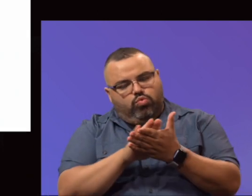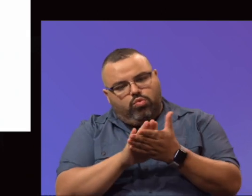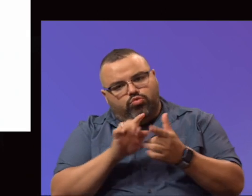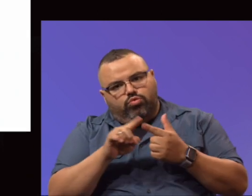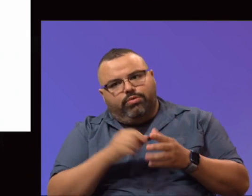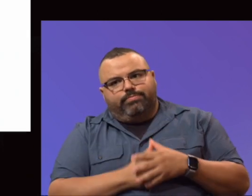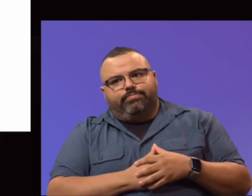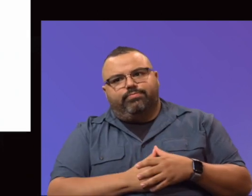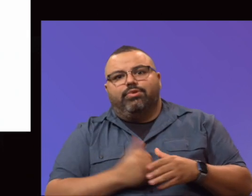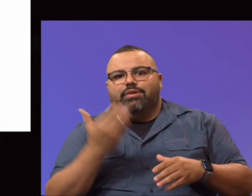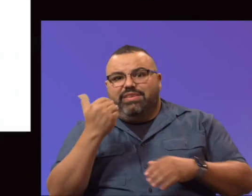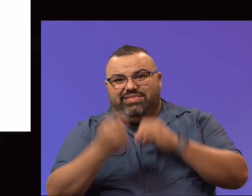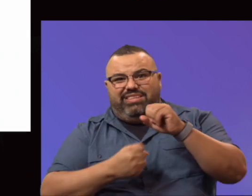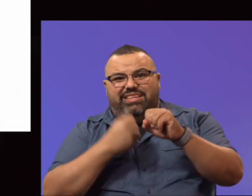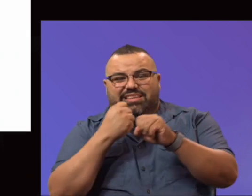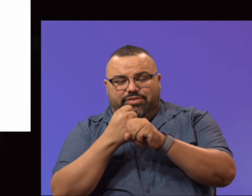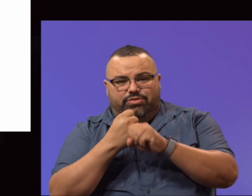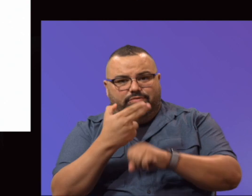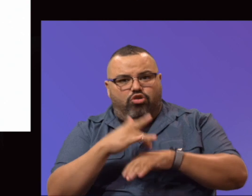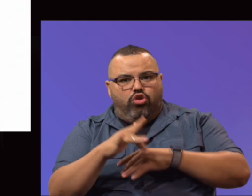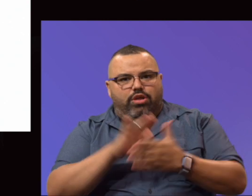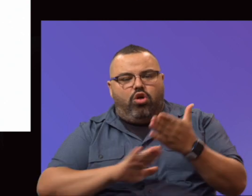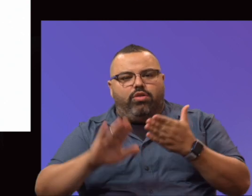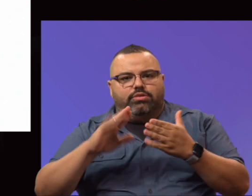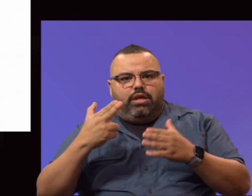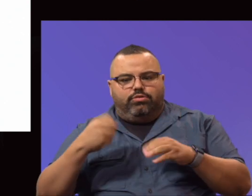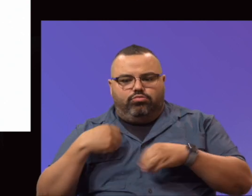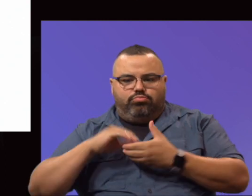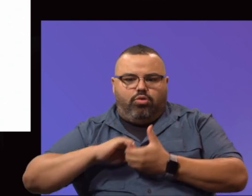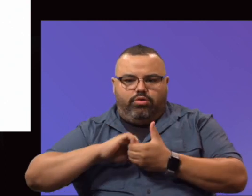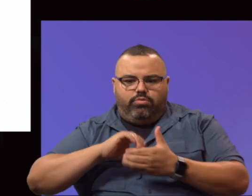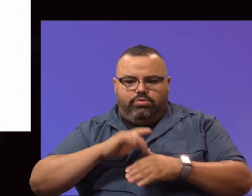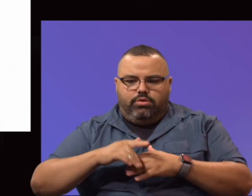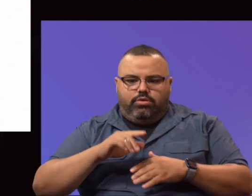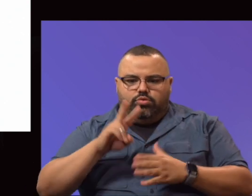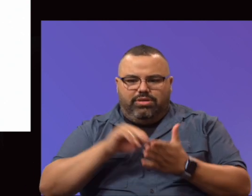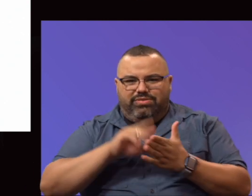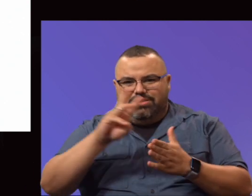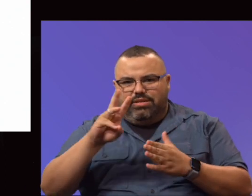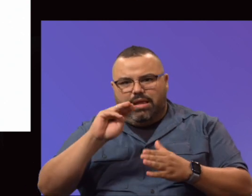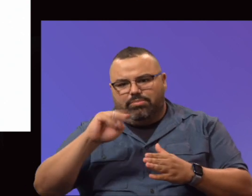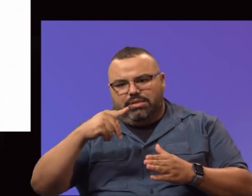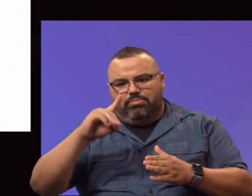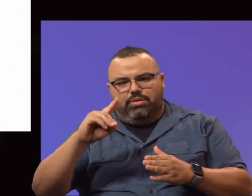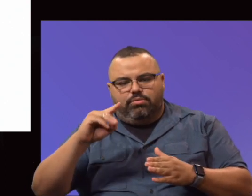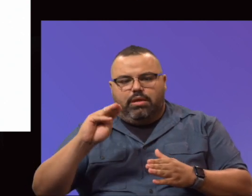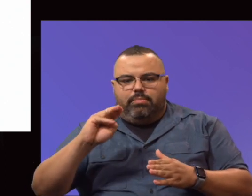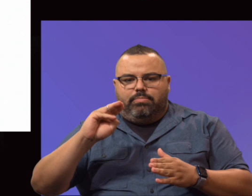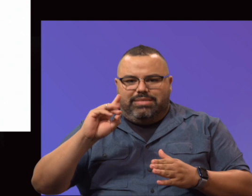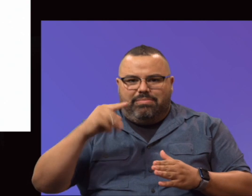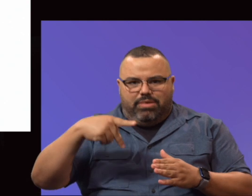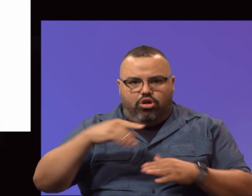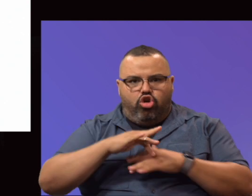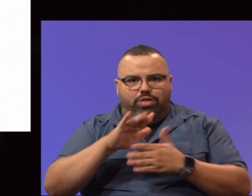15 years of early college high high school partnerships. We started way back in 2006 with the Mission Del Paso Early College High School. And we